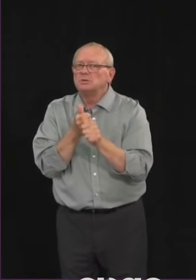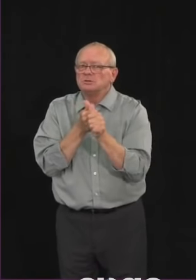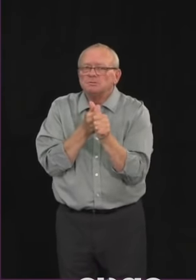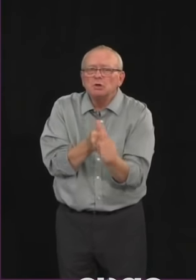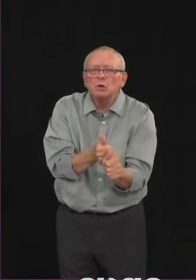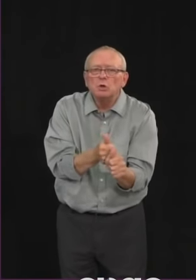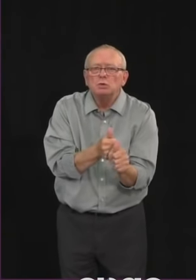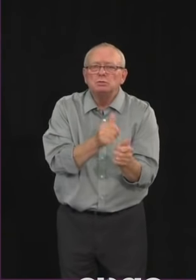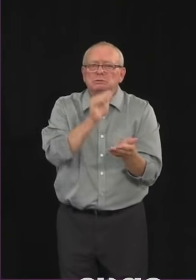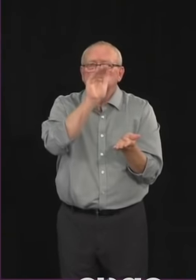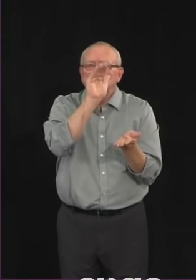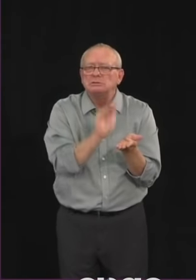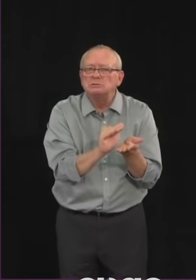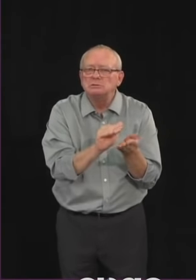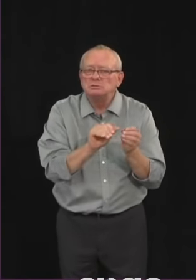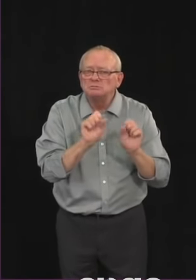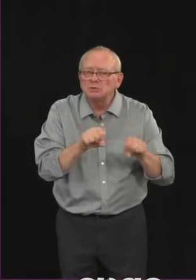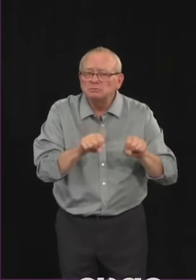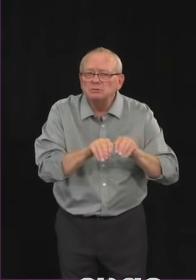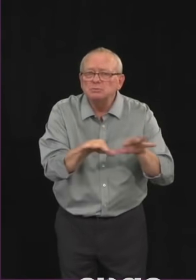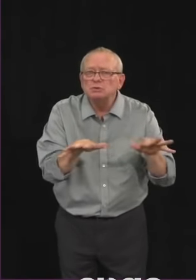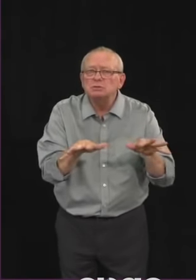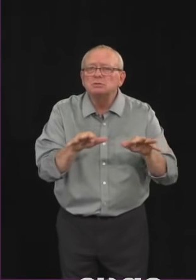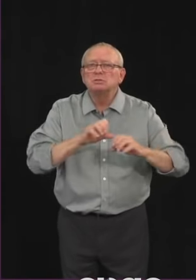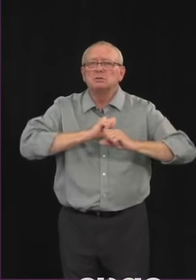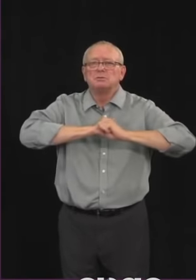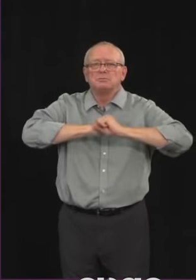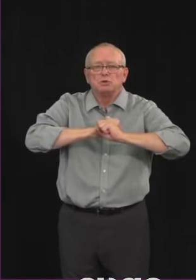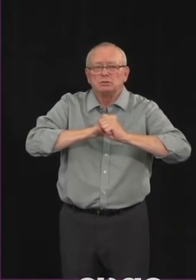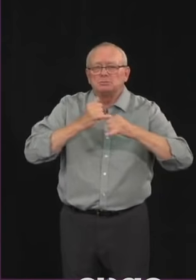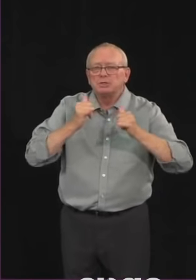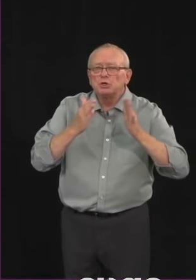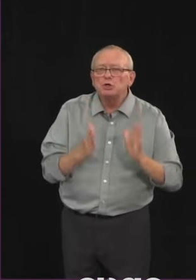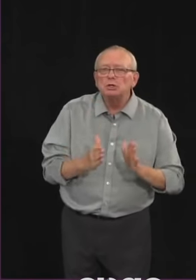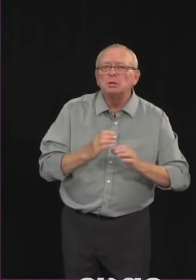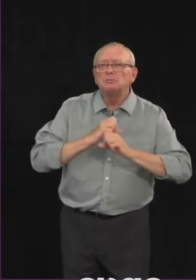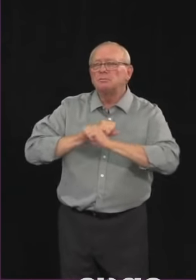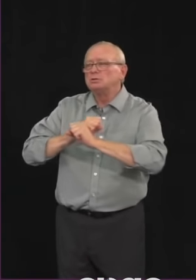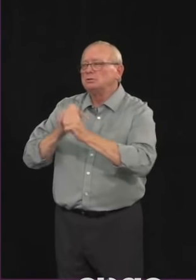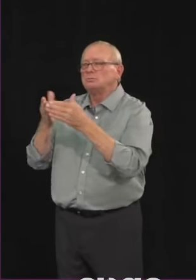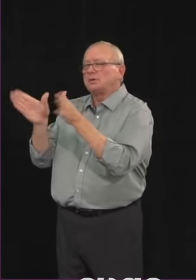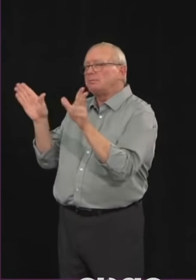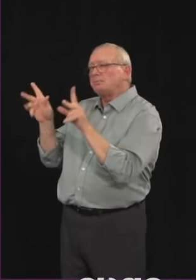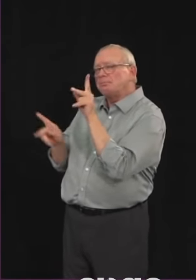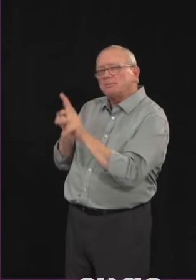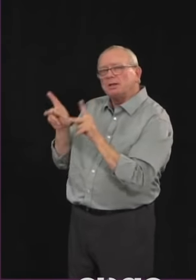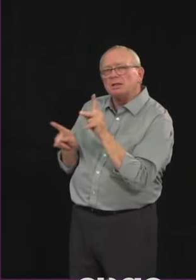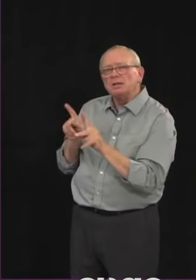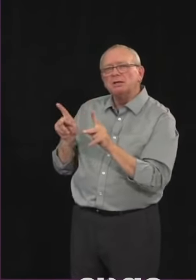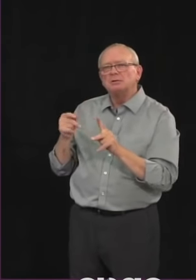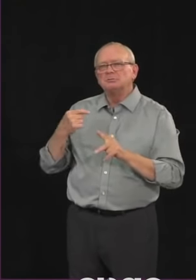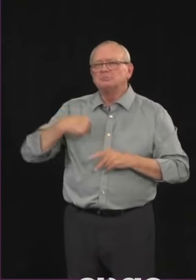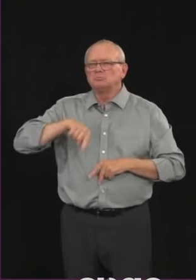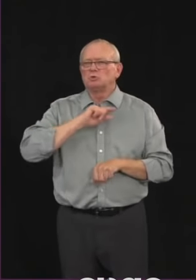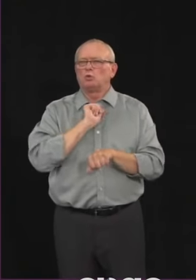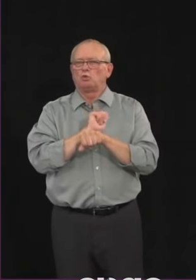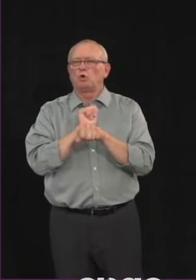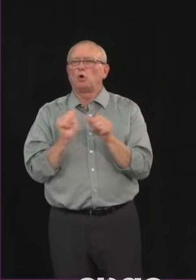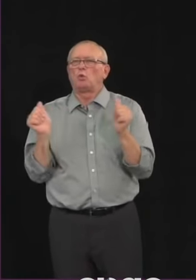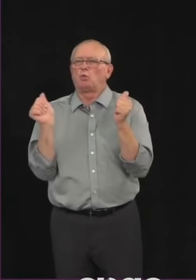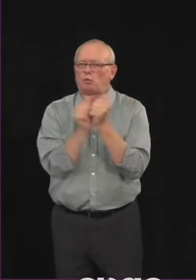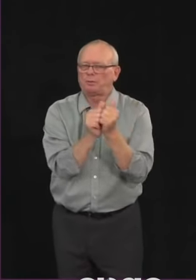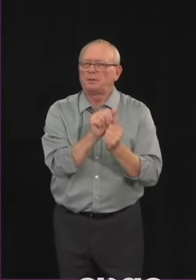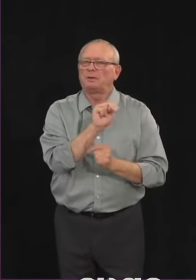the players, to protect the public, uh, that we are working very closely with the teams and with the NHL to ensure that those measures are being followed.